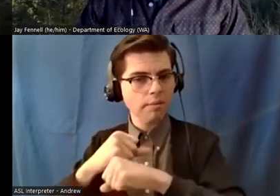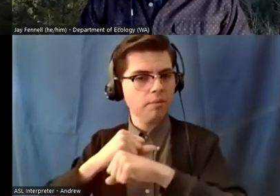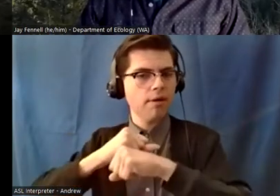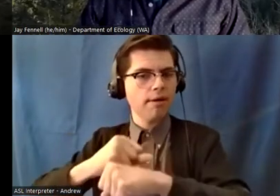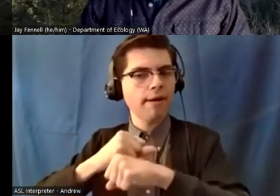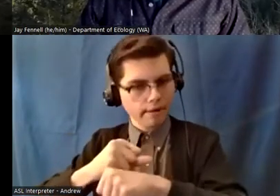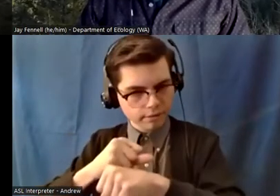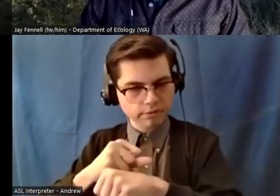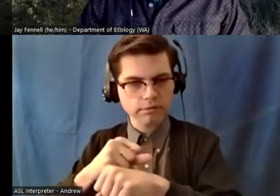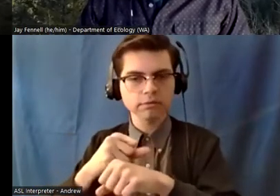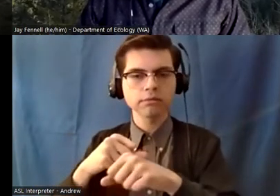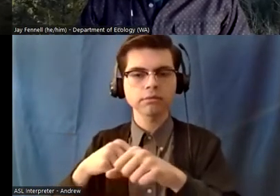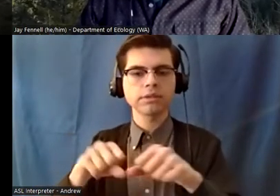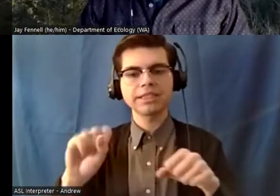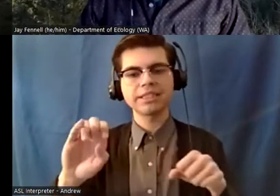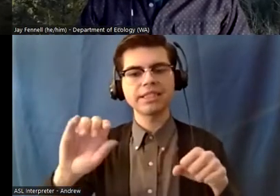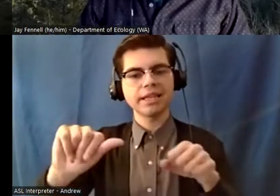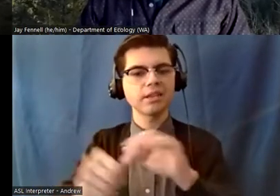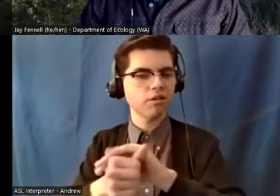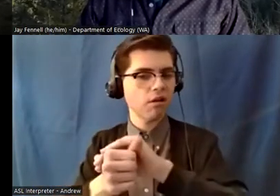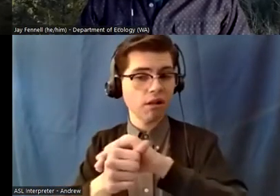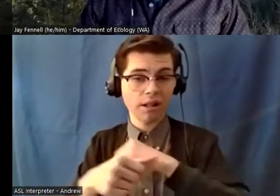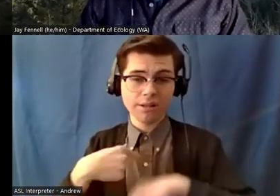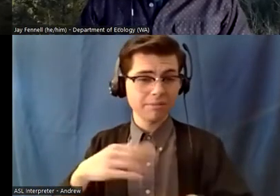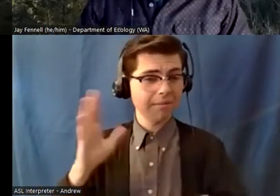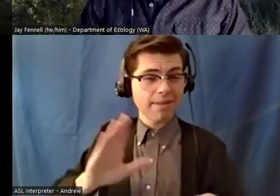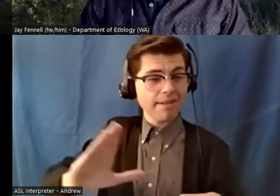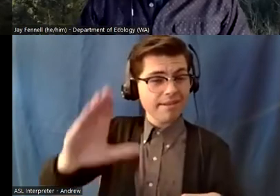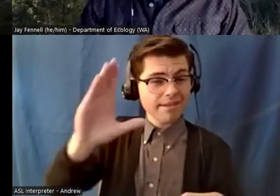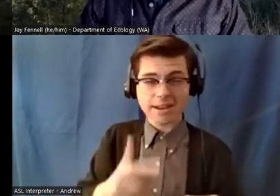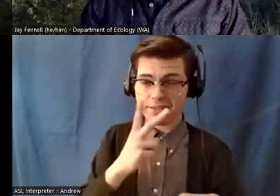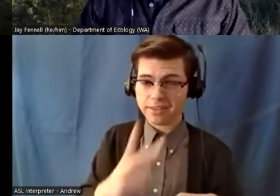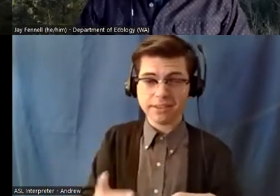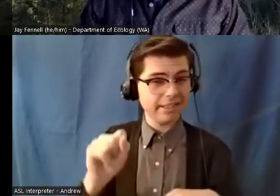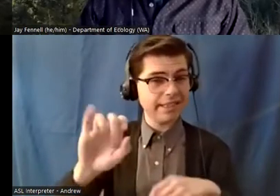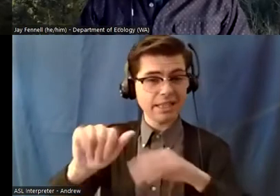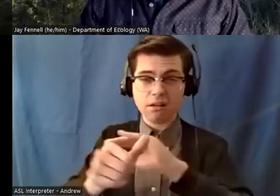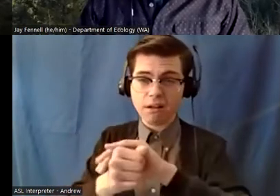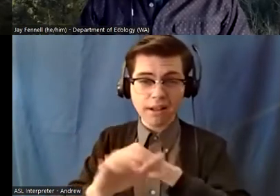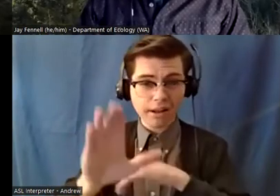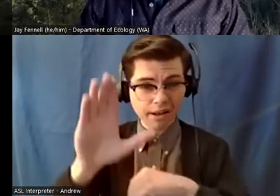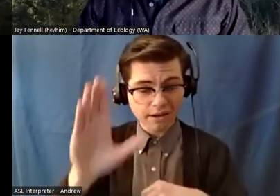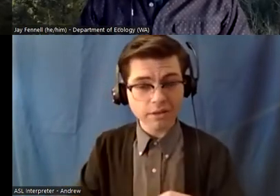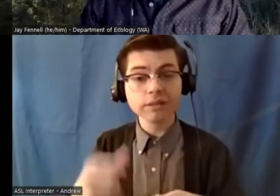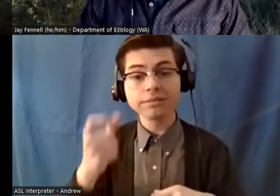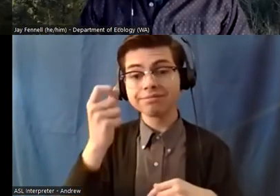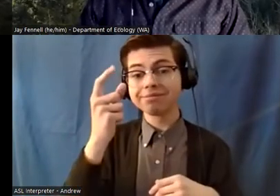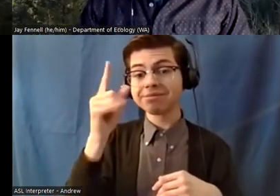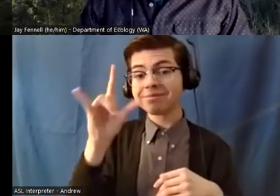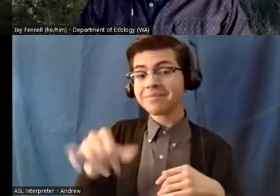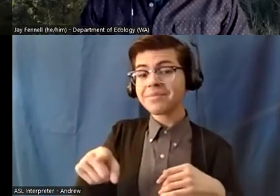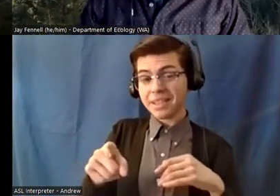a sea turtle before but i wanted to help one of those species that uh humans had decimated